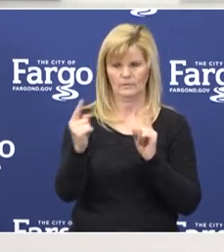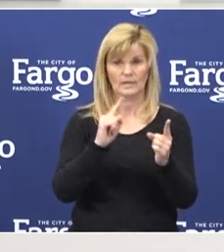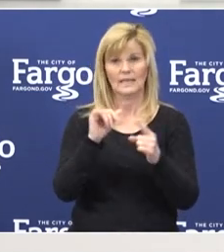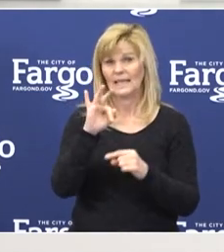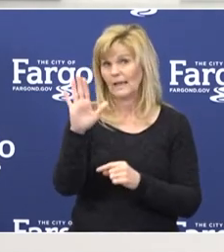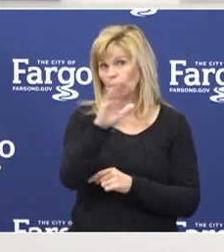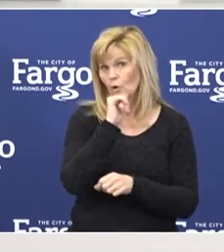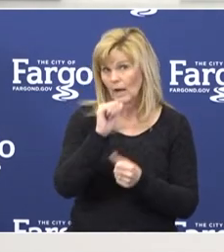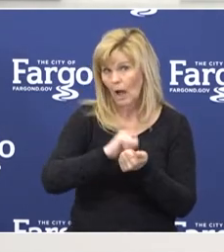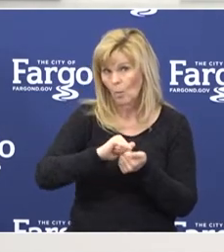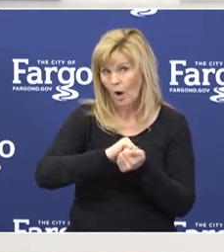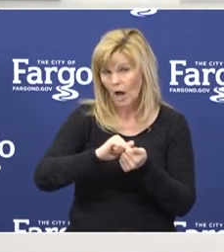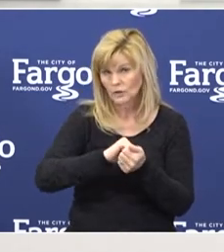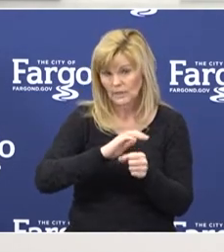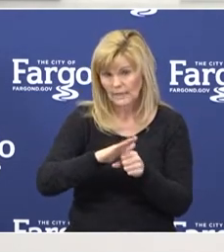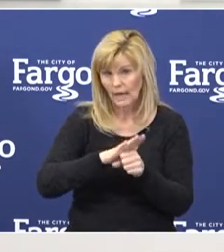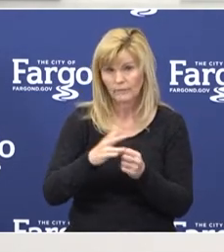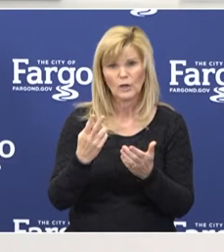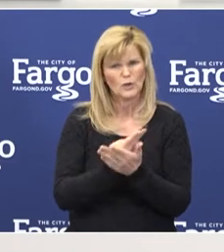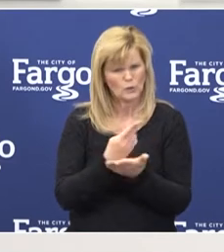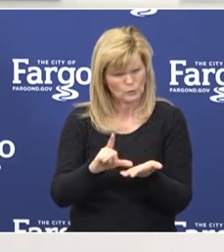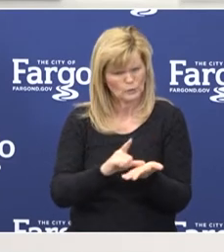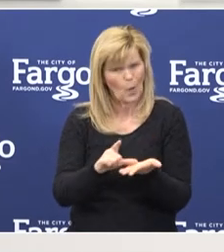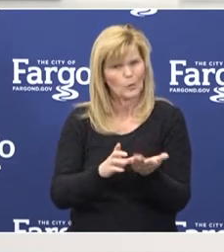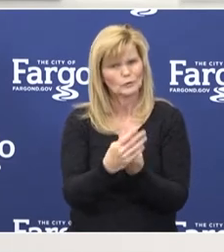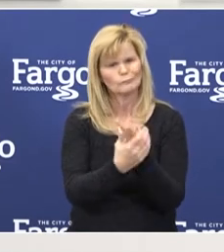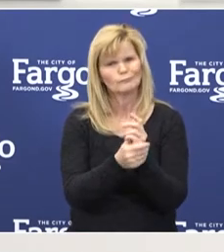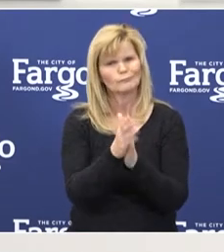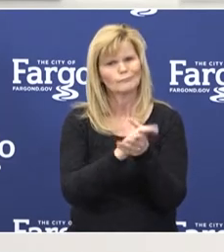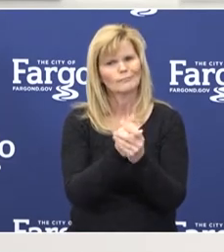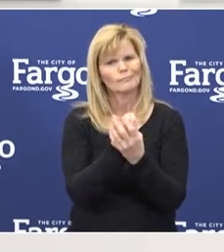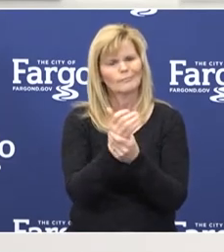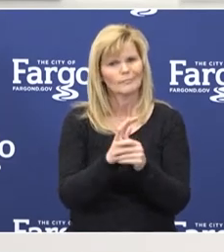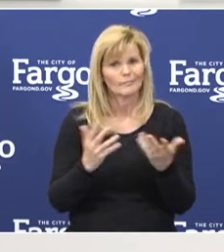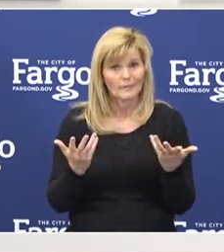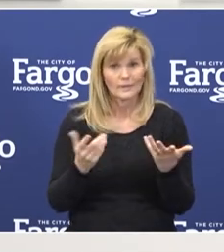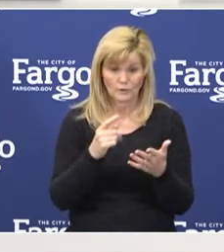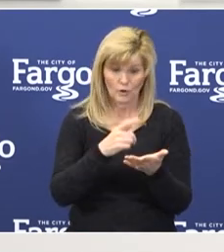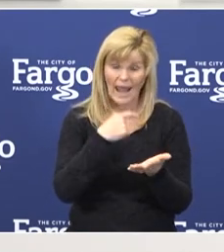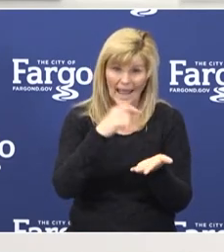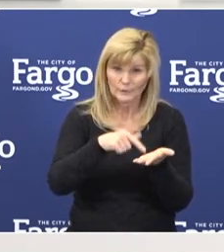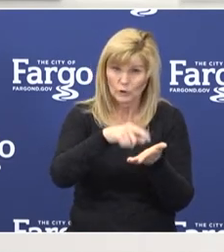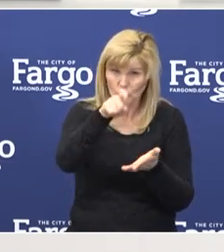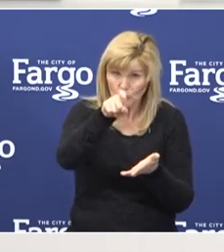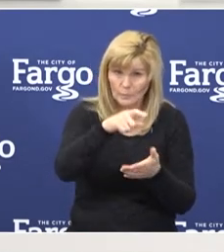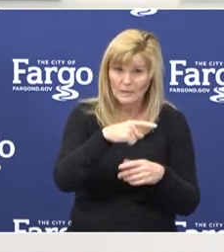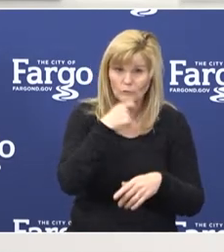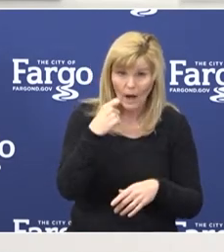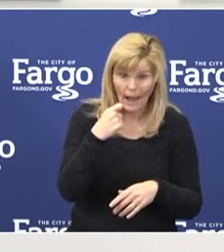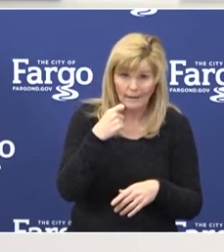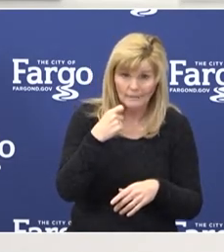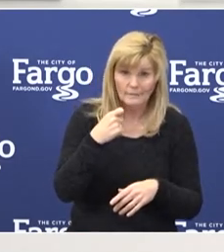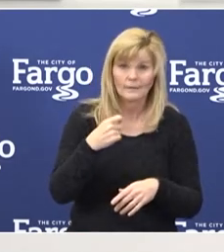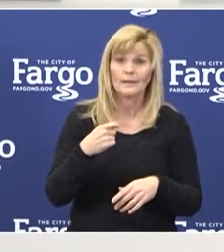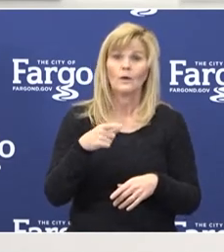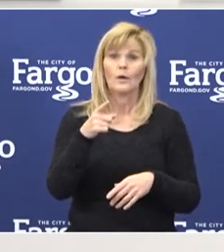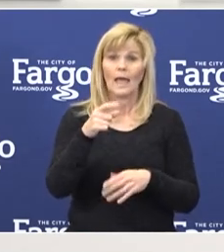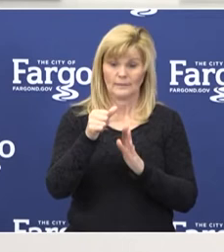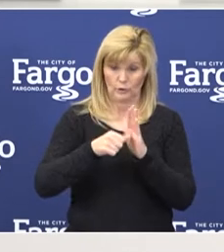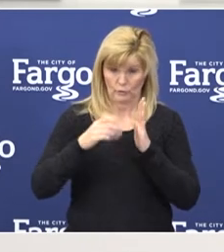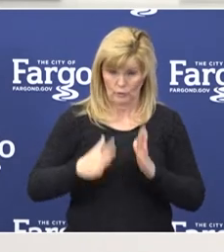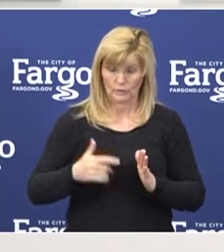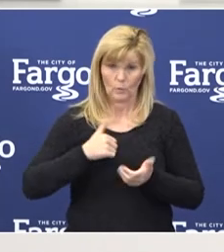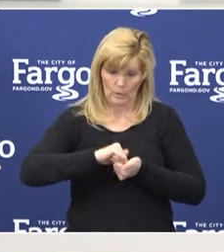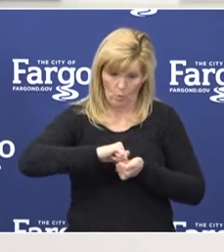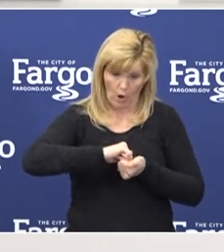hands enough to use moisturizer lotion at night, you're not washing enough. So as a surgeon, I can tell you, when you wash your hands enough,